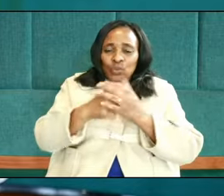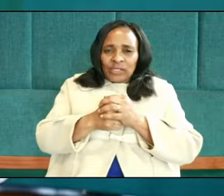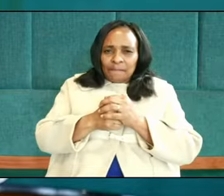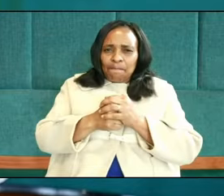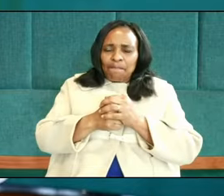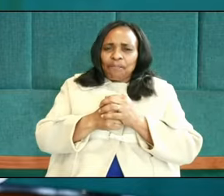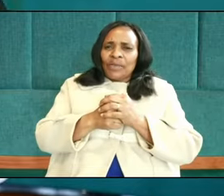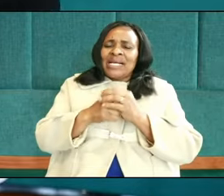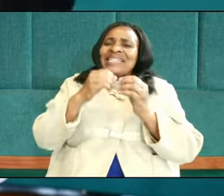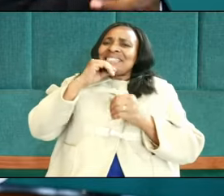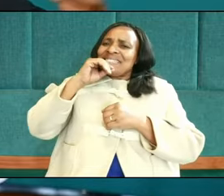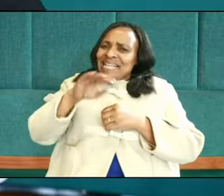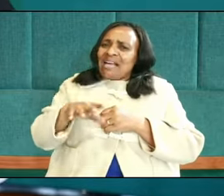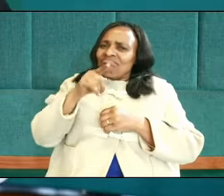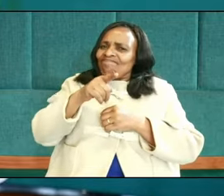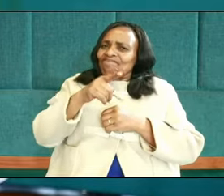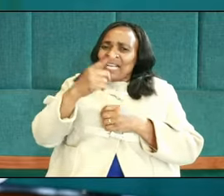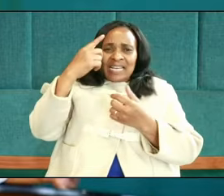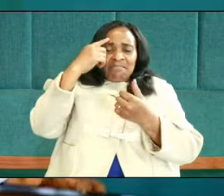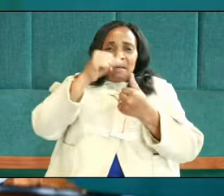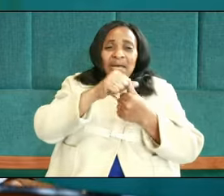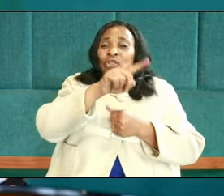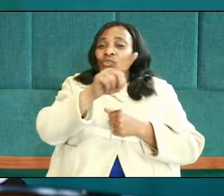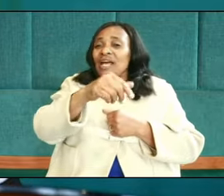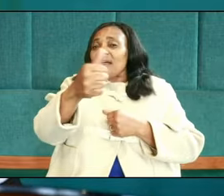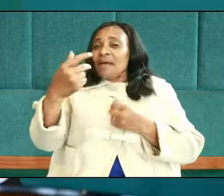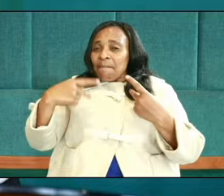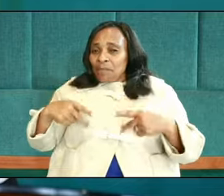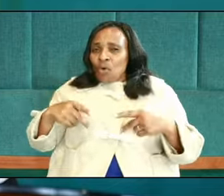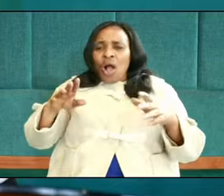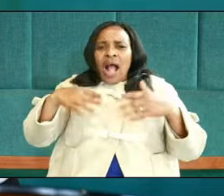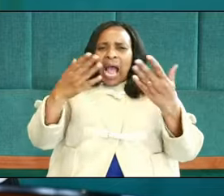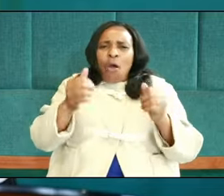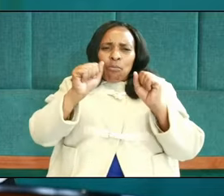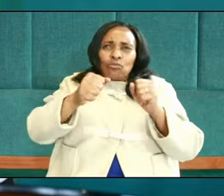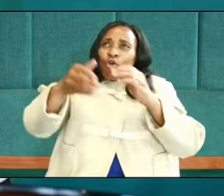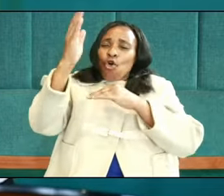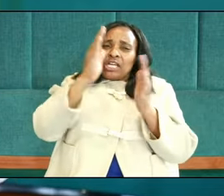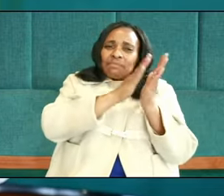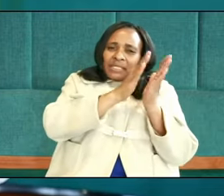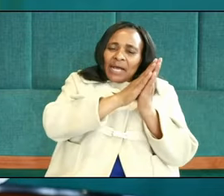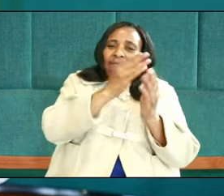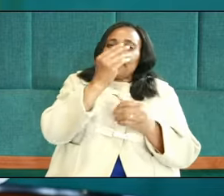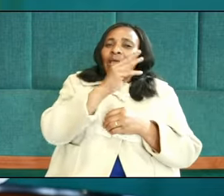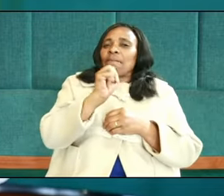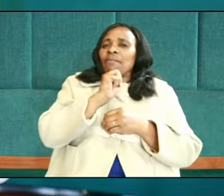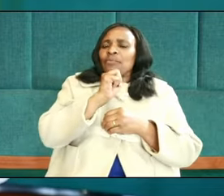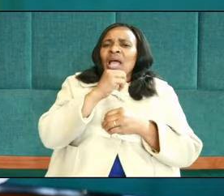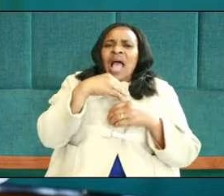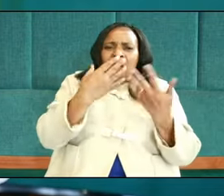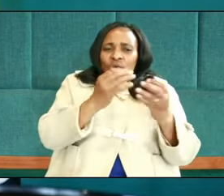They wrote this psalm to remind God's people about how he preserved them, how he